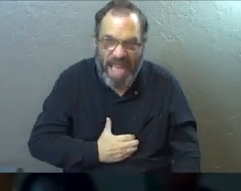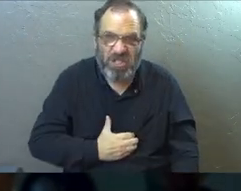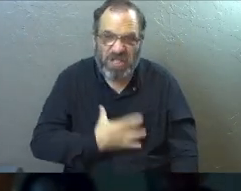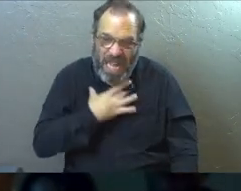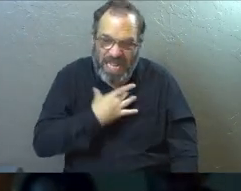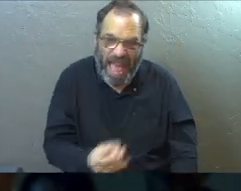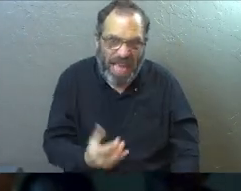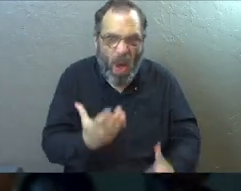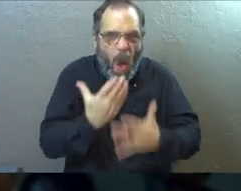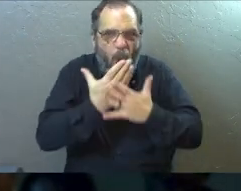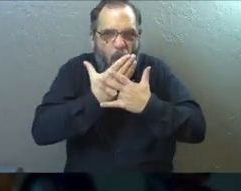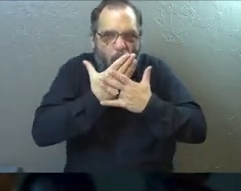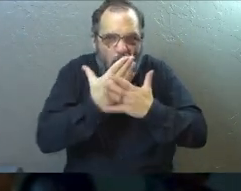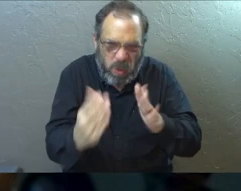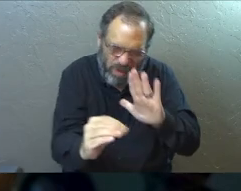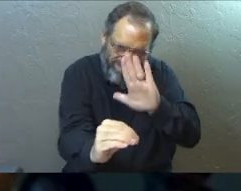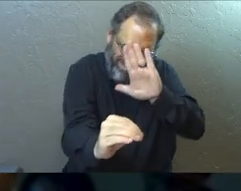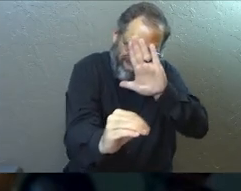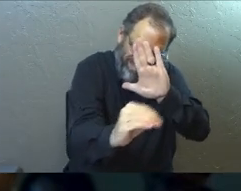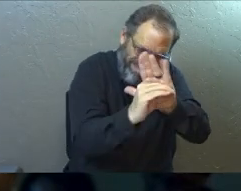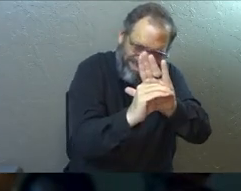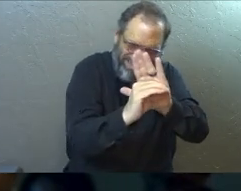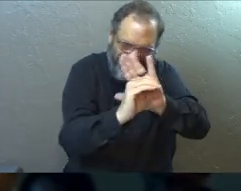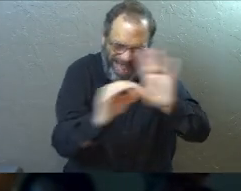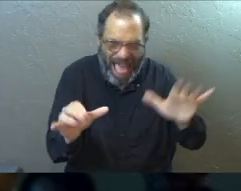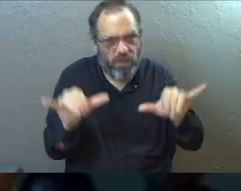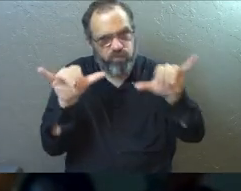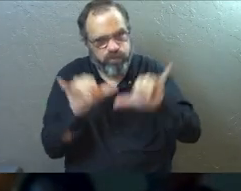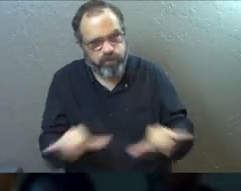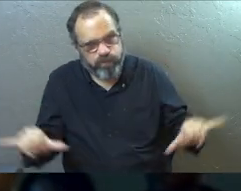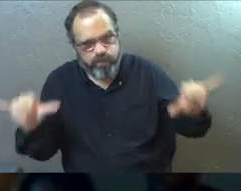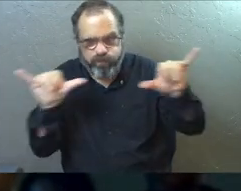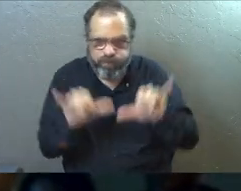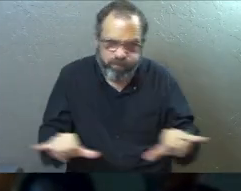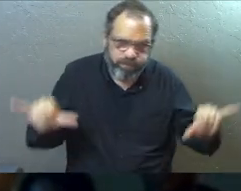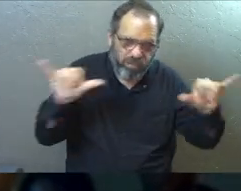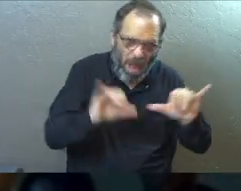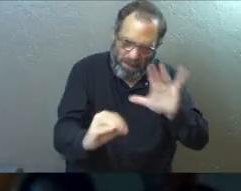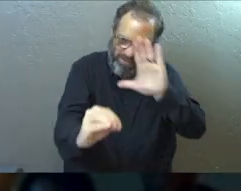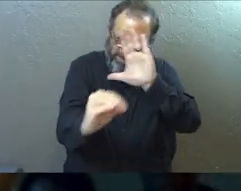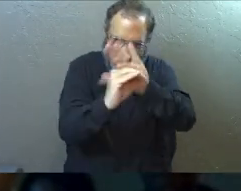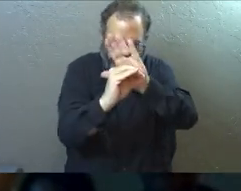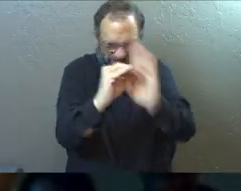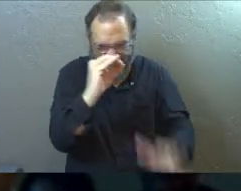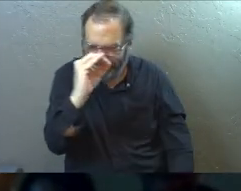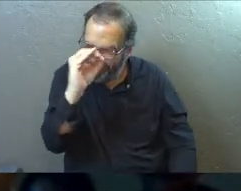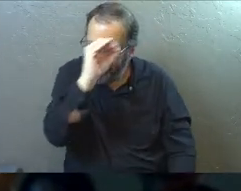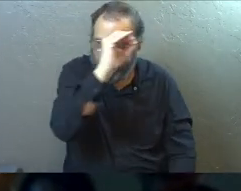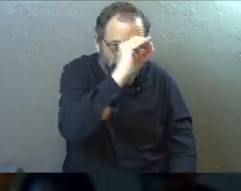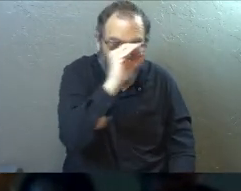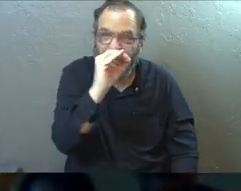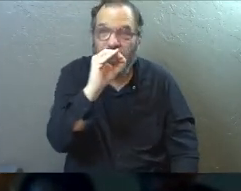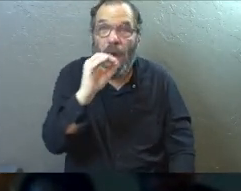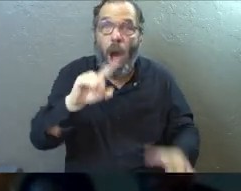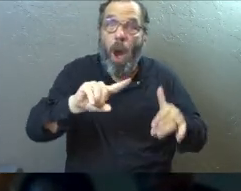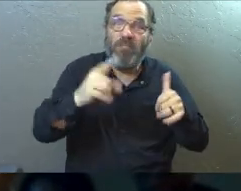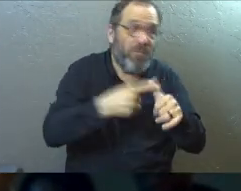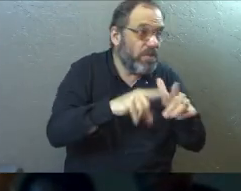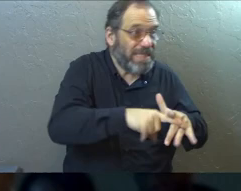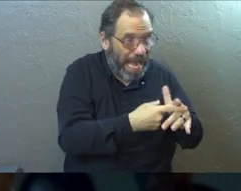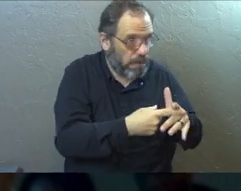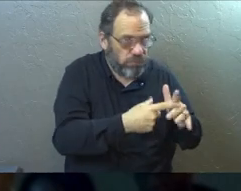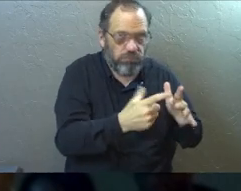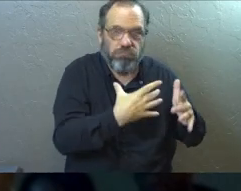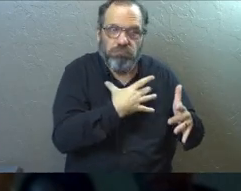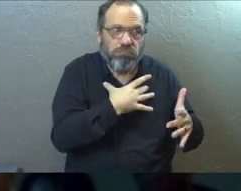There's no passion. There's no, like, we are going through the motions. We are doing what needs to be done. But that thing that was at the beginning, that is